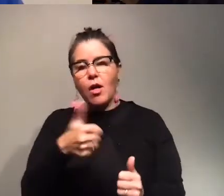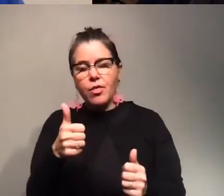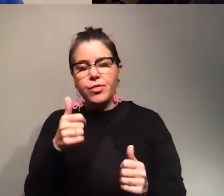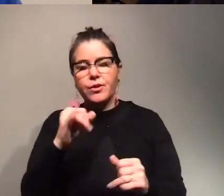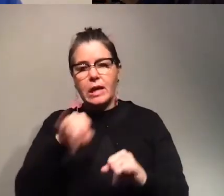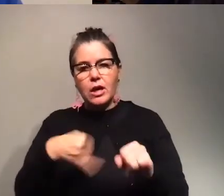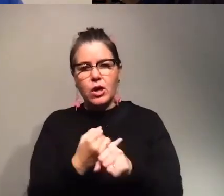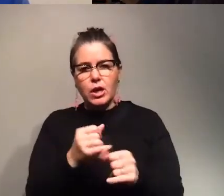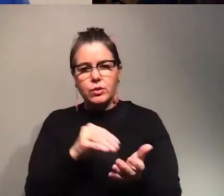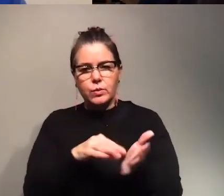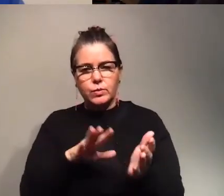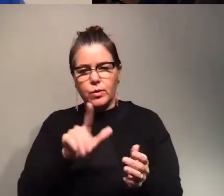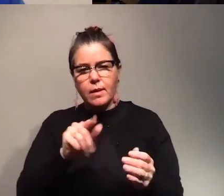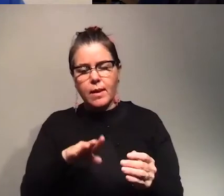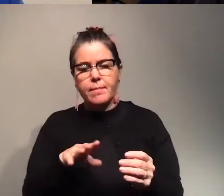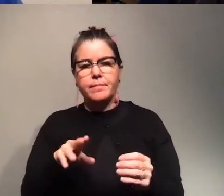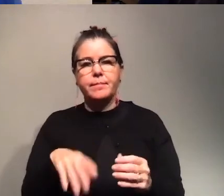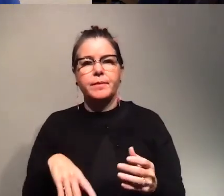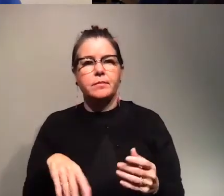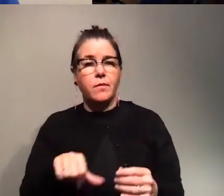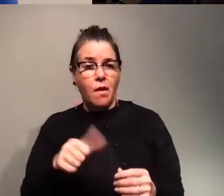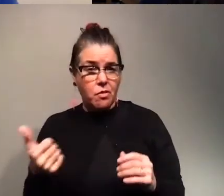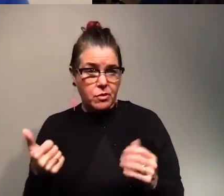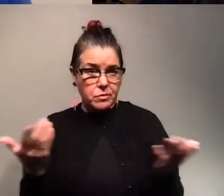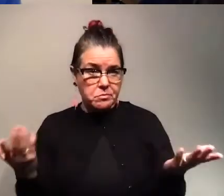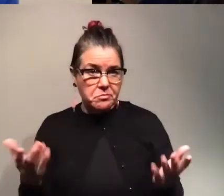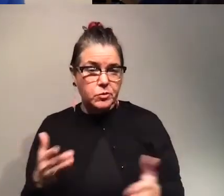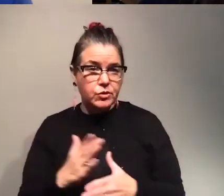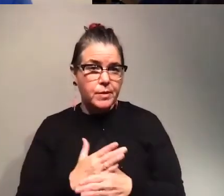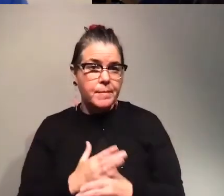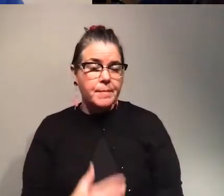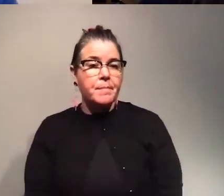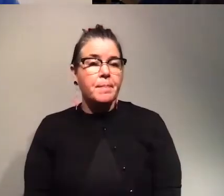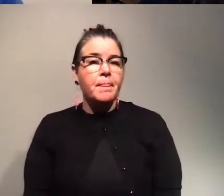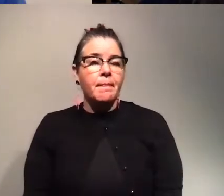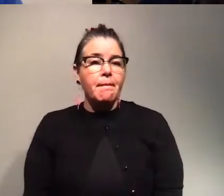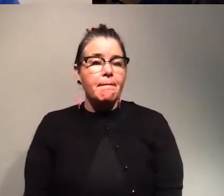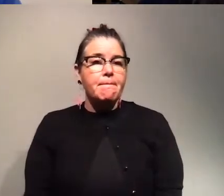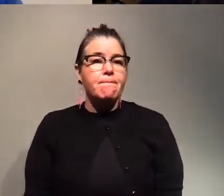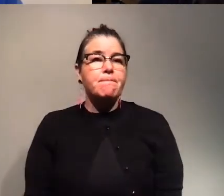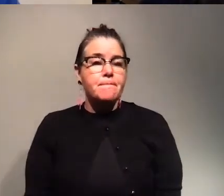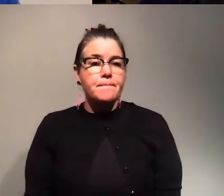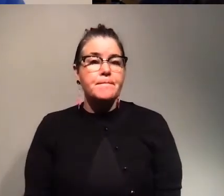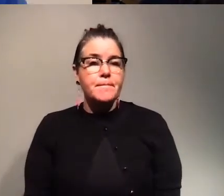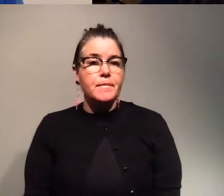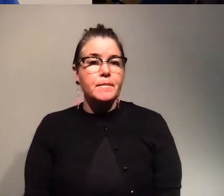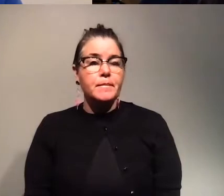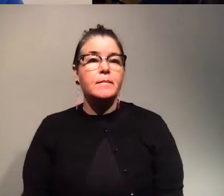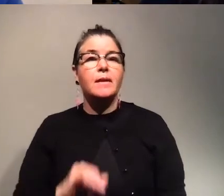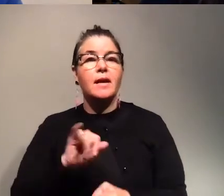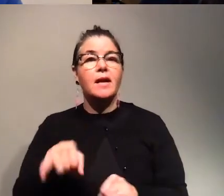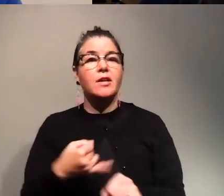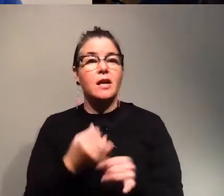lab um in the u.s yes so um being an international